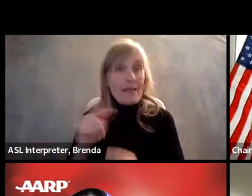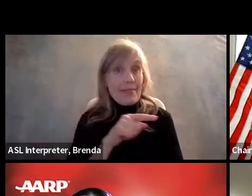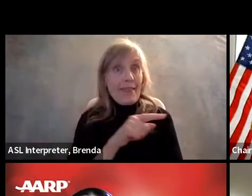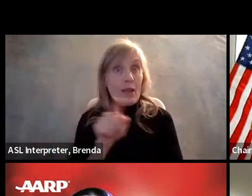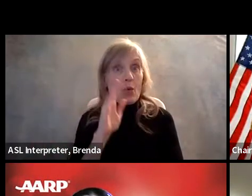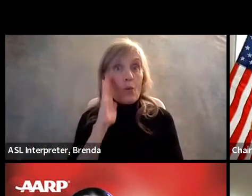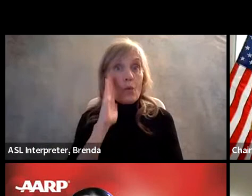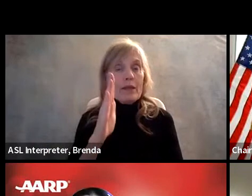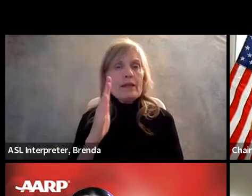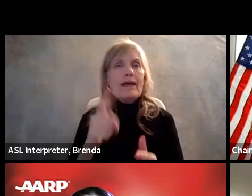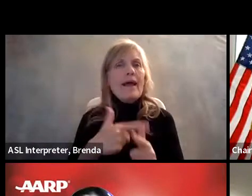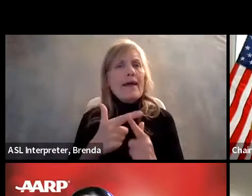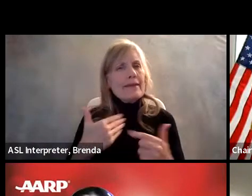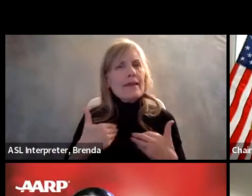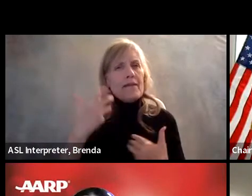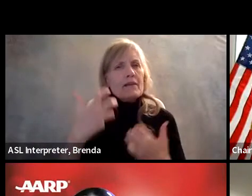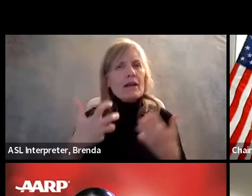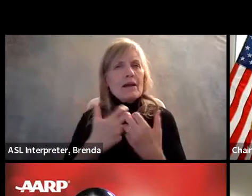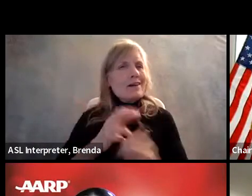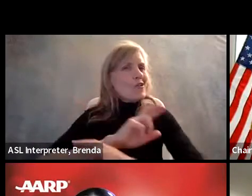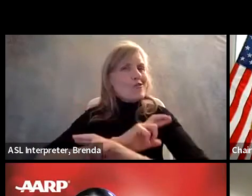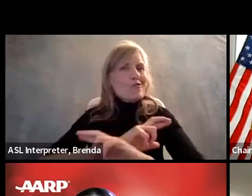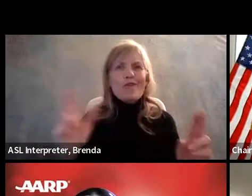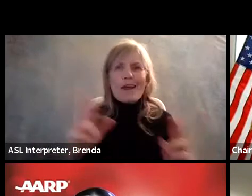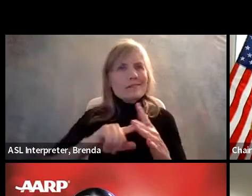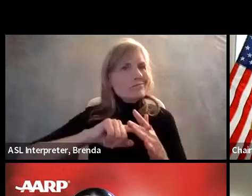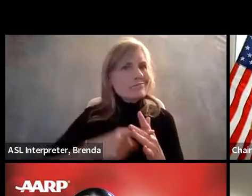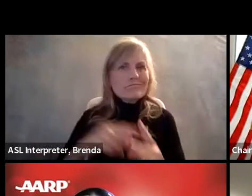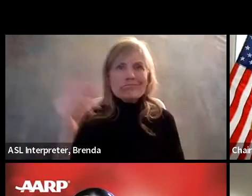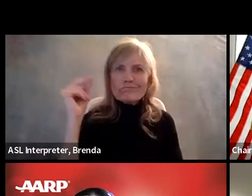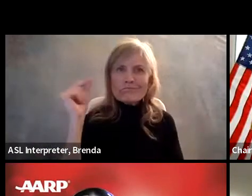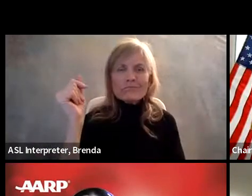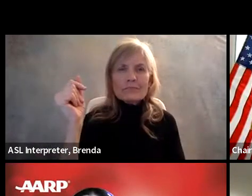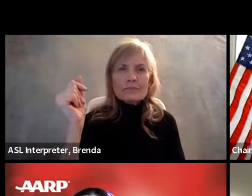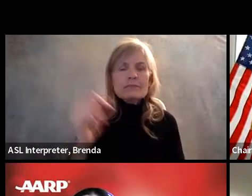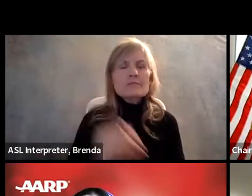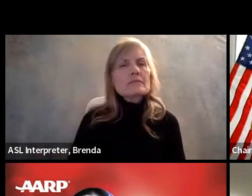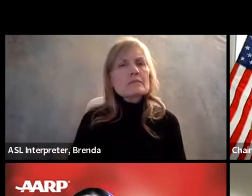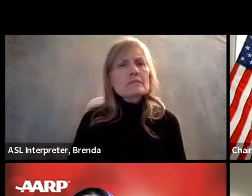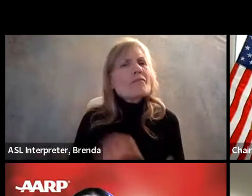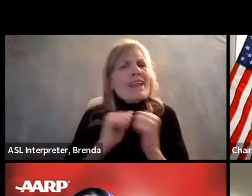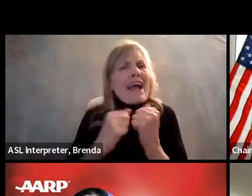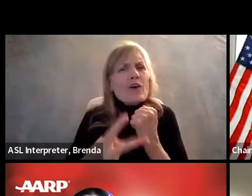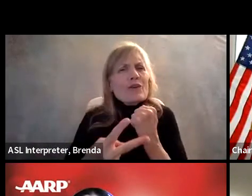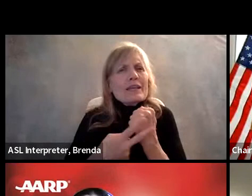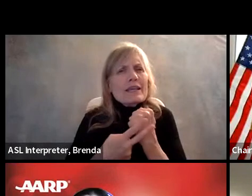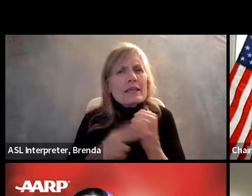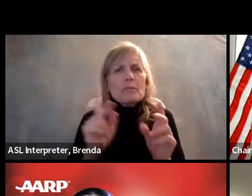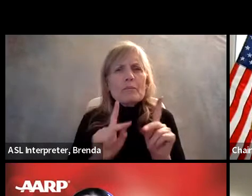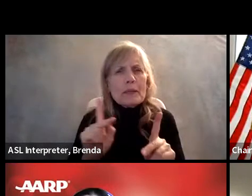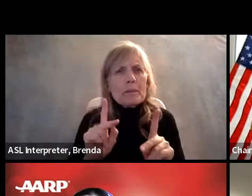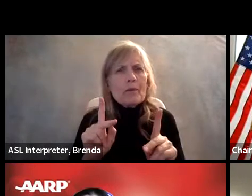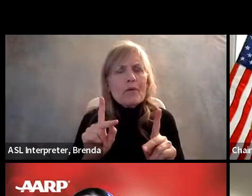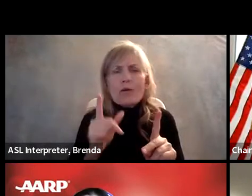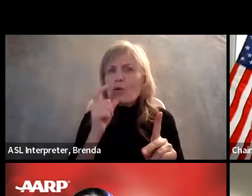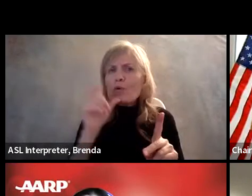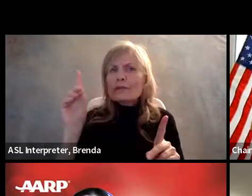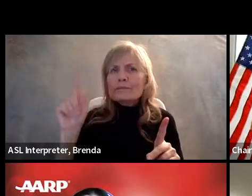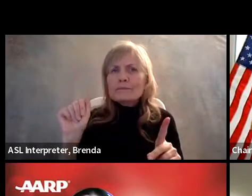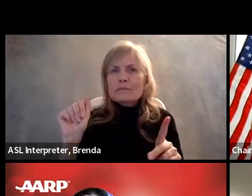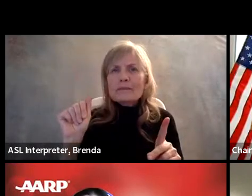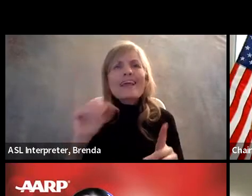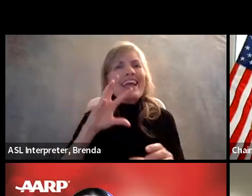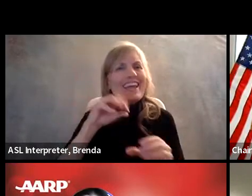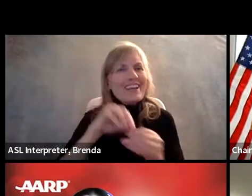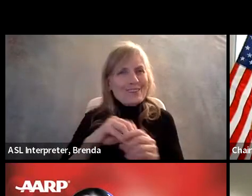ready to go. Then keeping for people, for keeping people include disability in your diversity statements.